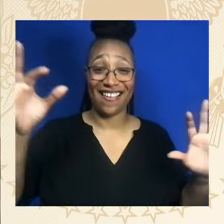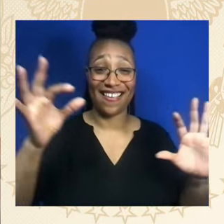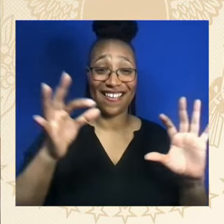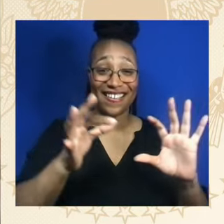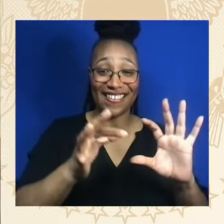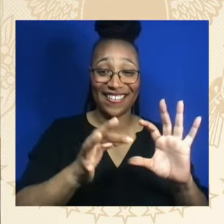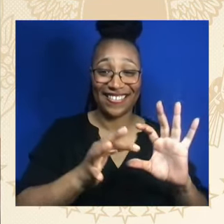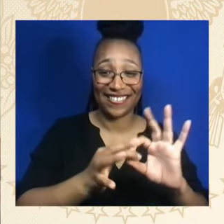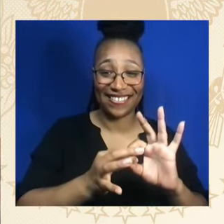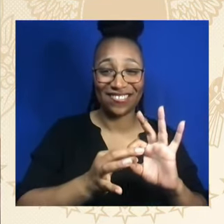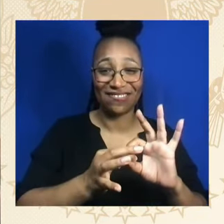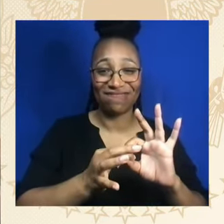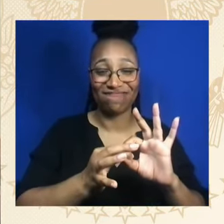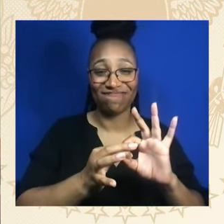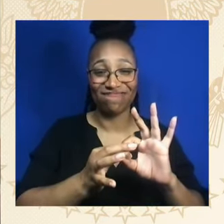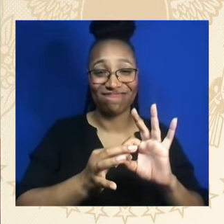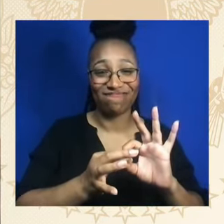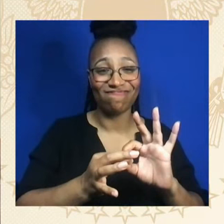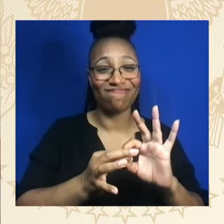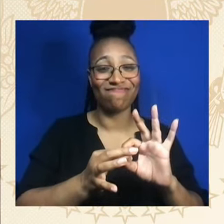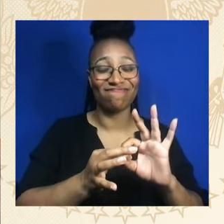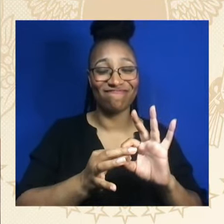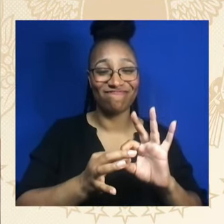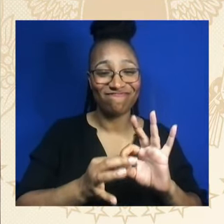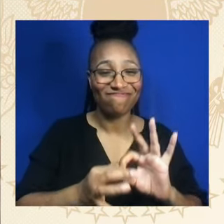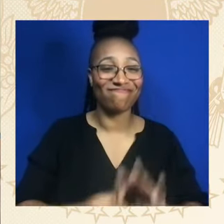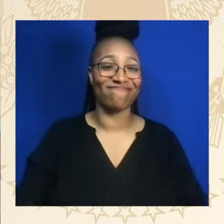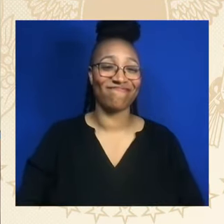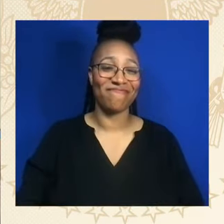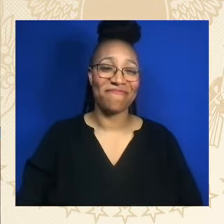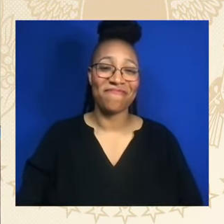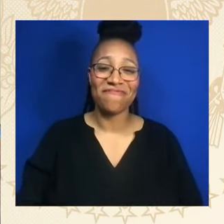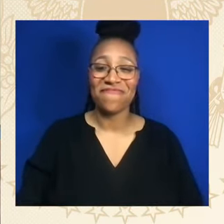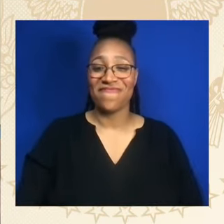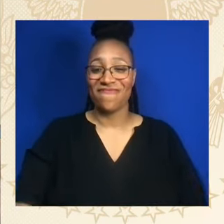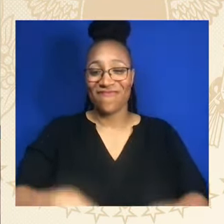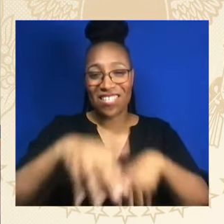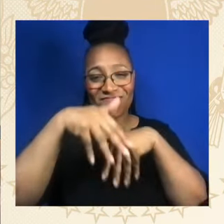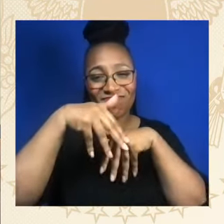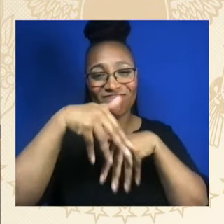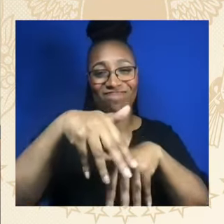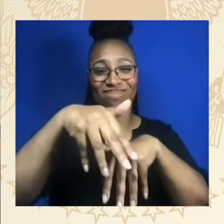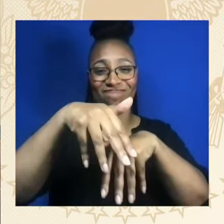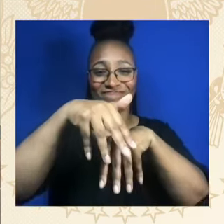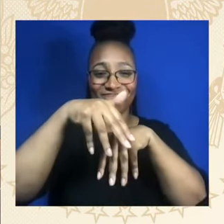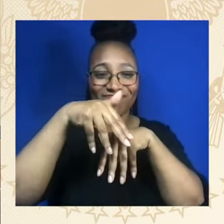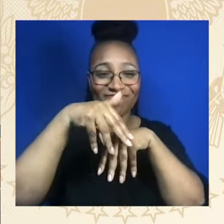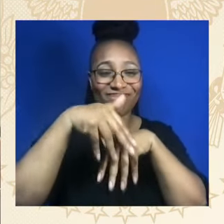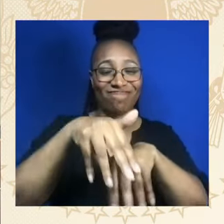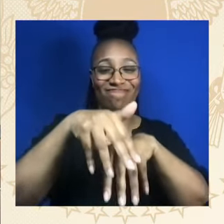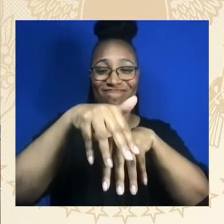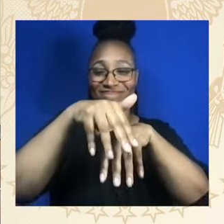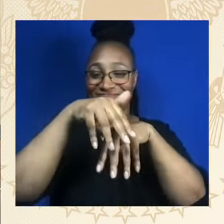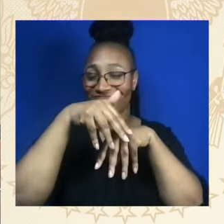Thou who hast brought the stars